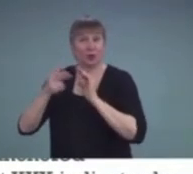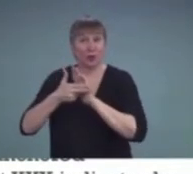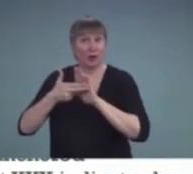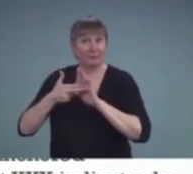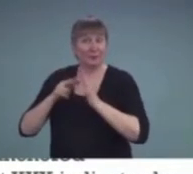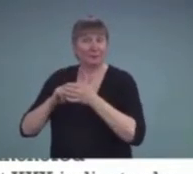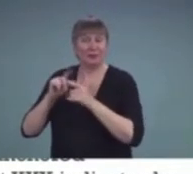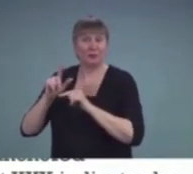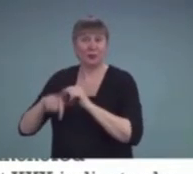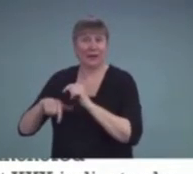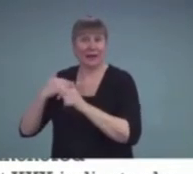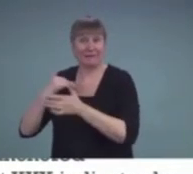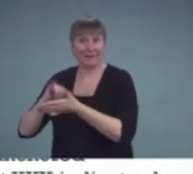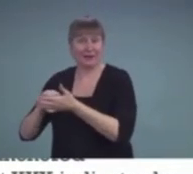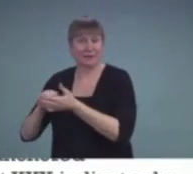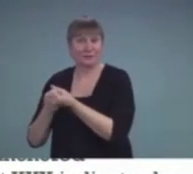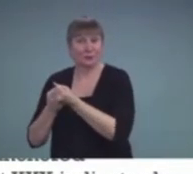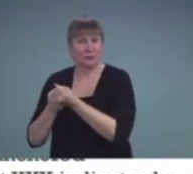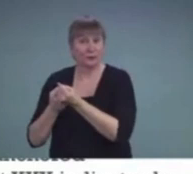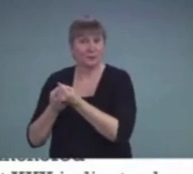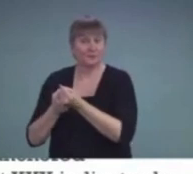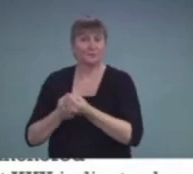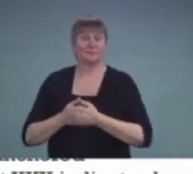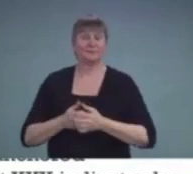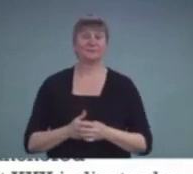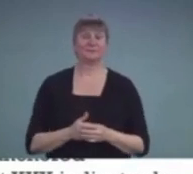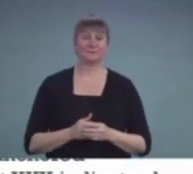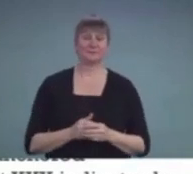considerations in the area.